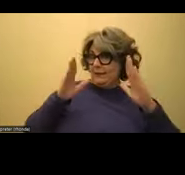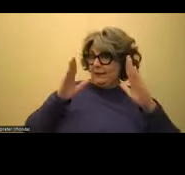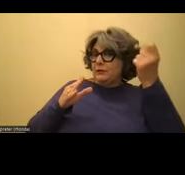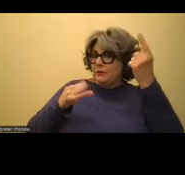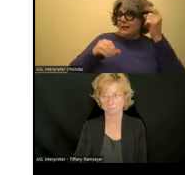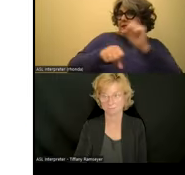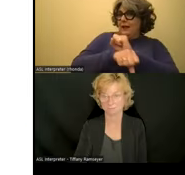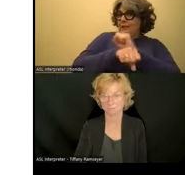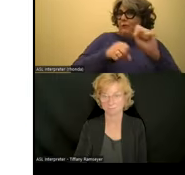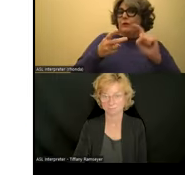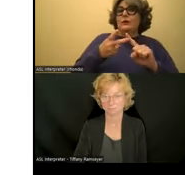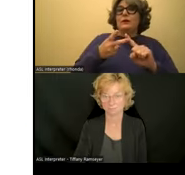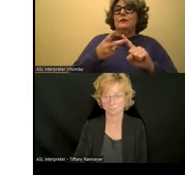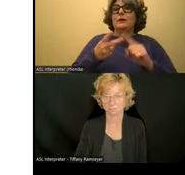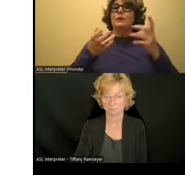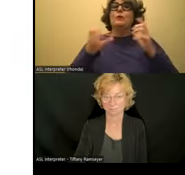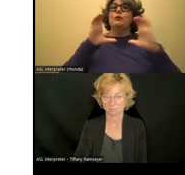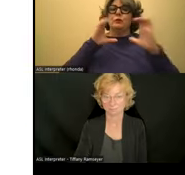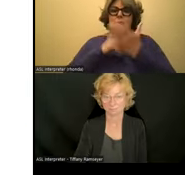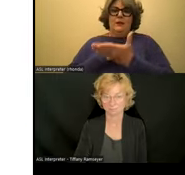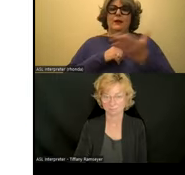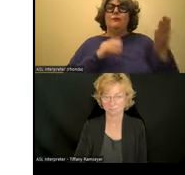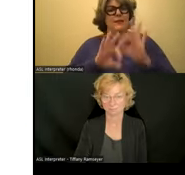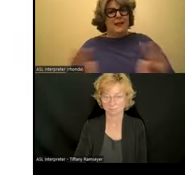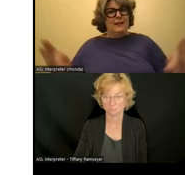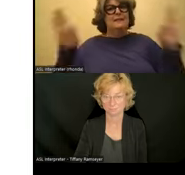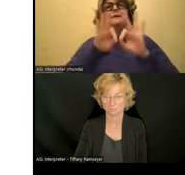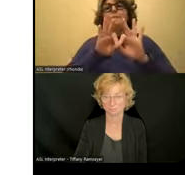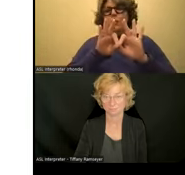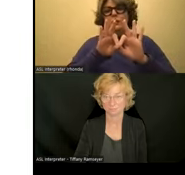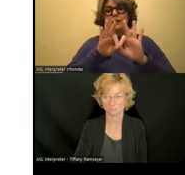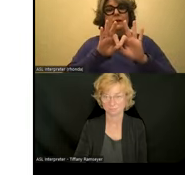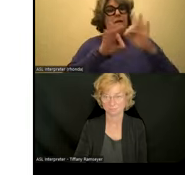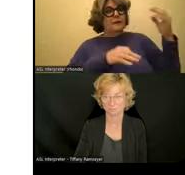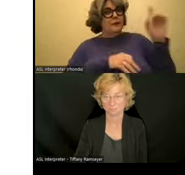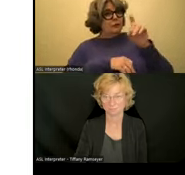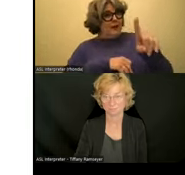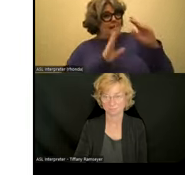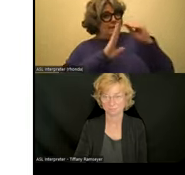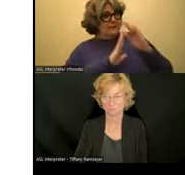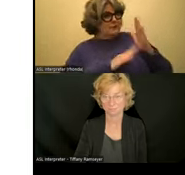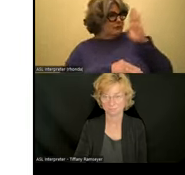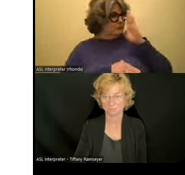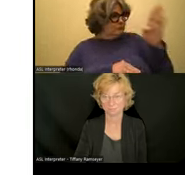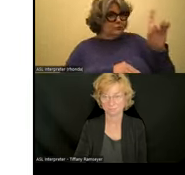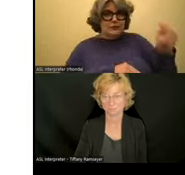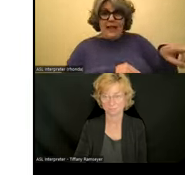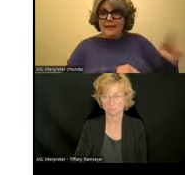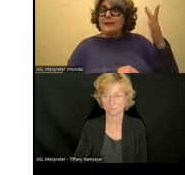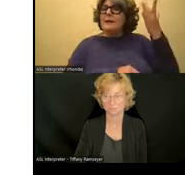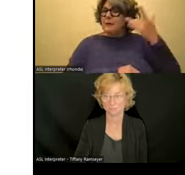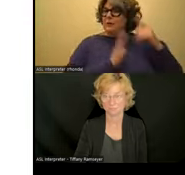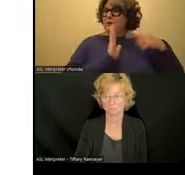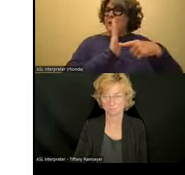We want to communicate with you. And it's very important that you just ask your students because they will happily